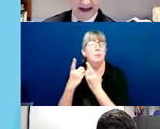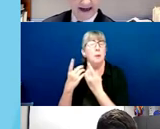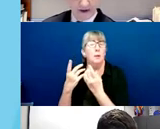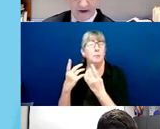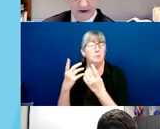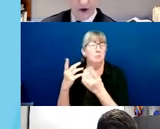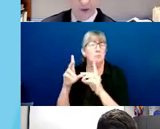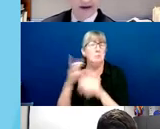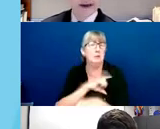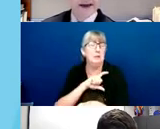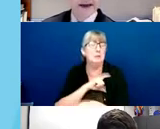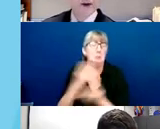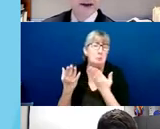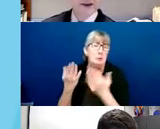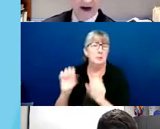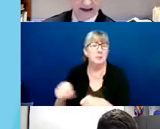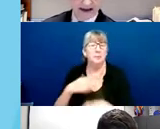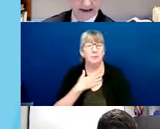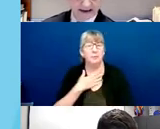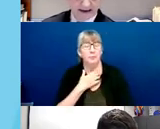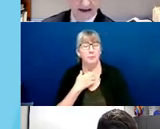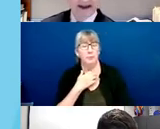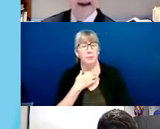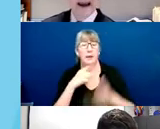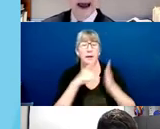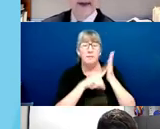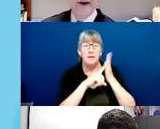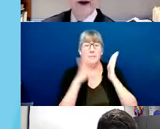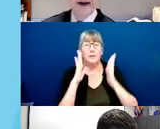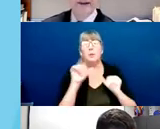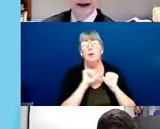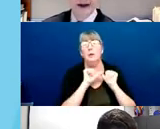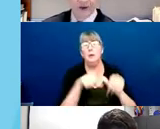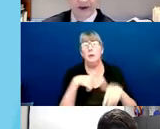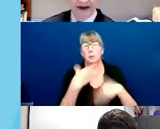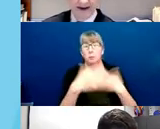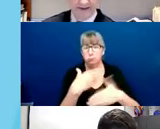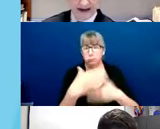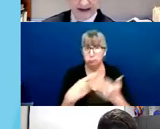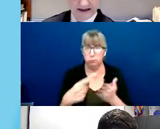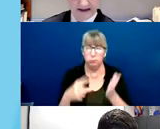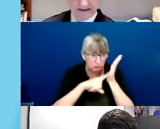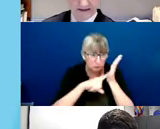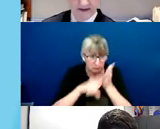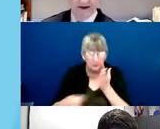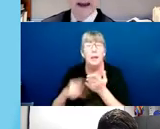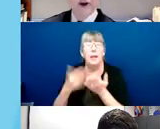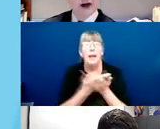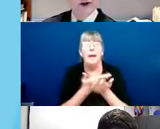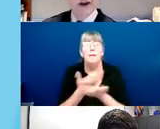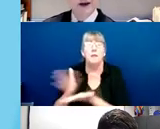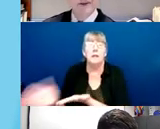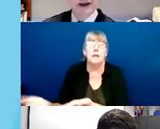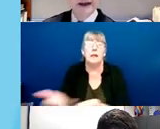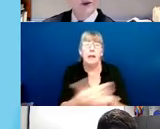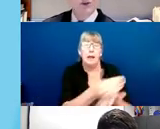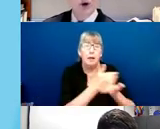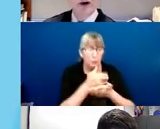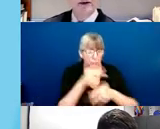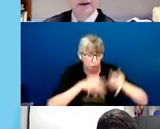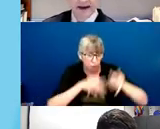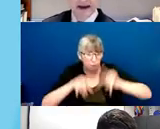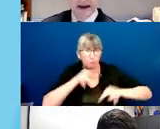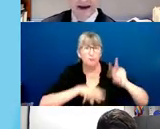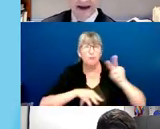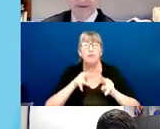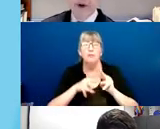investigator will continue this process. They gather and evaluate evidence. They talk to the complainant some